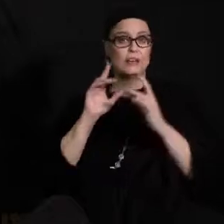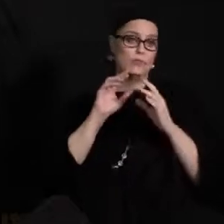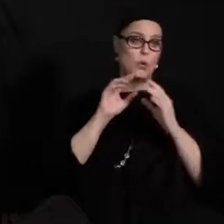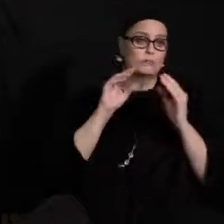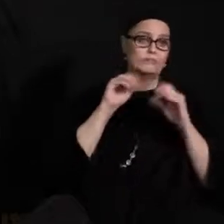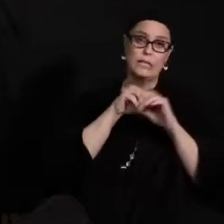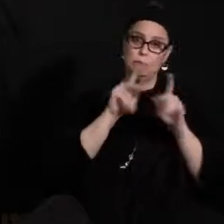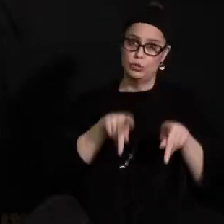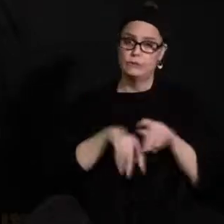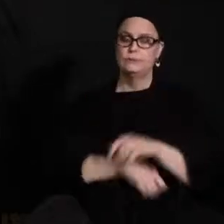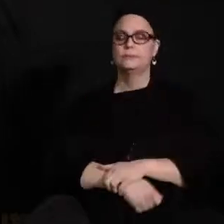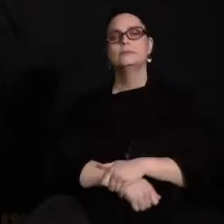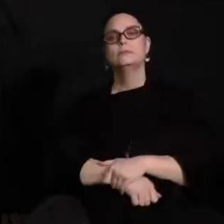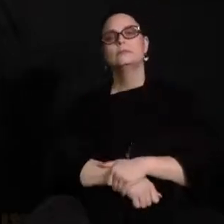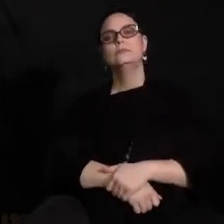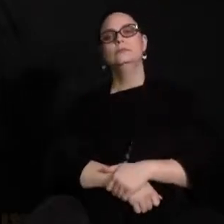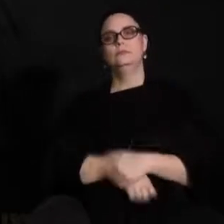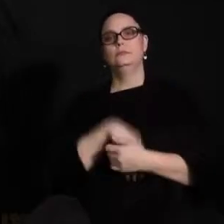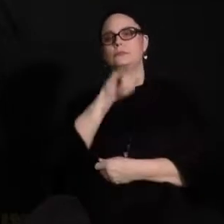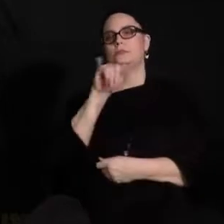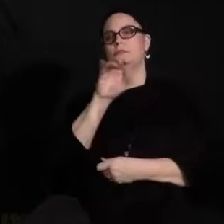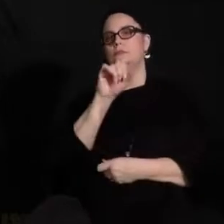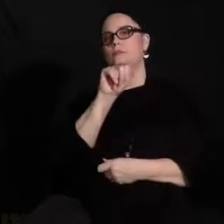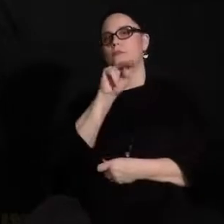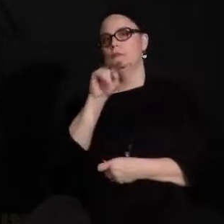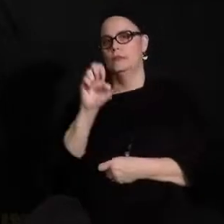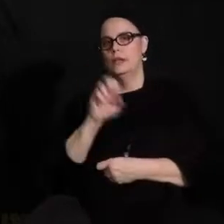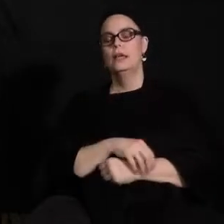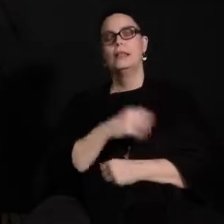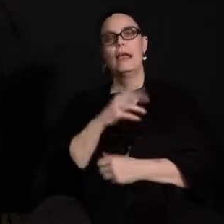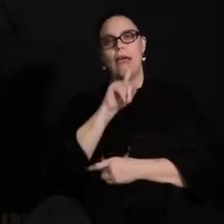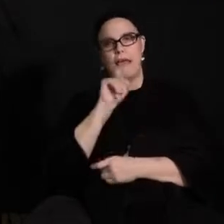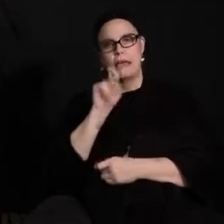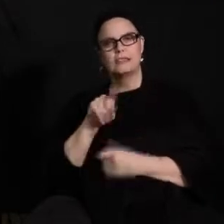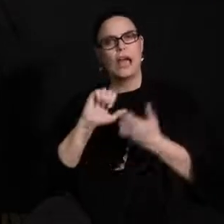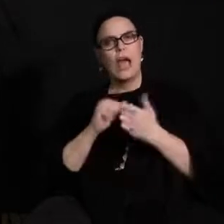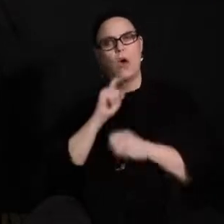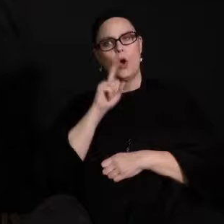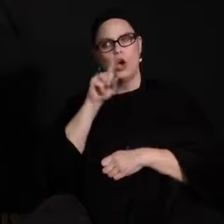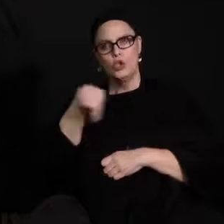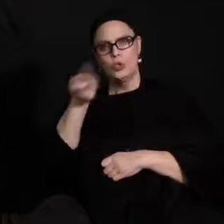All right, next question from Joanne Clark. How are you communicating with parents?